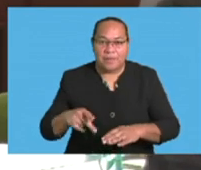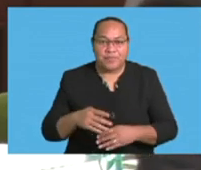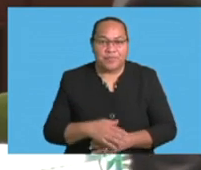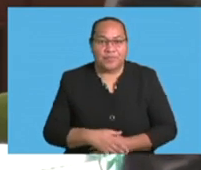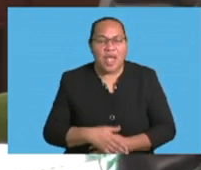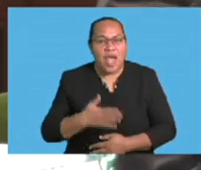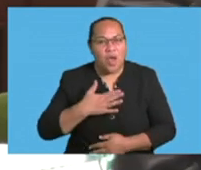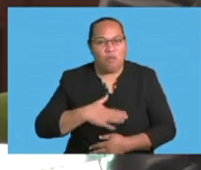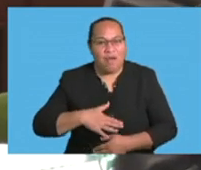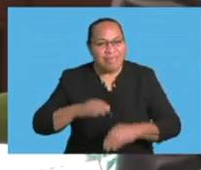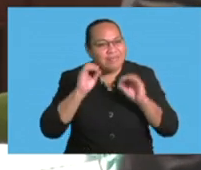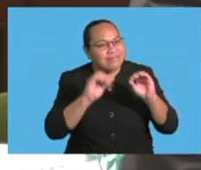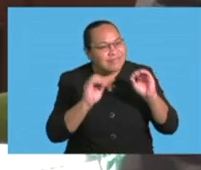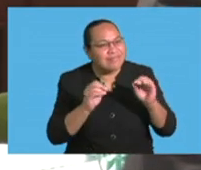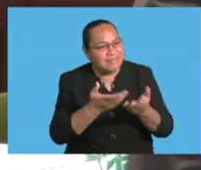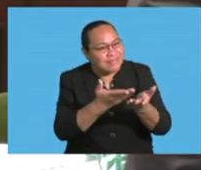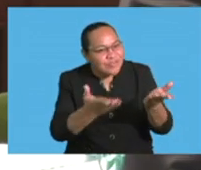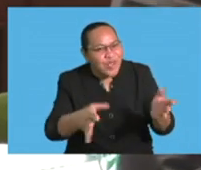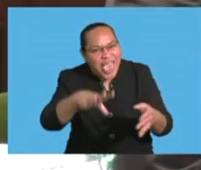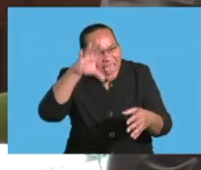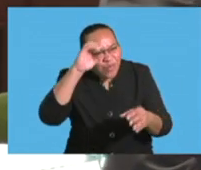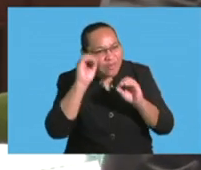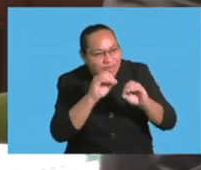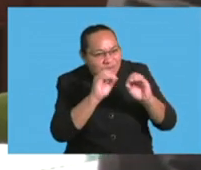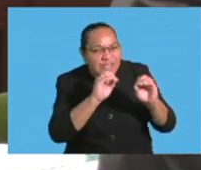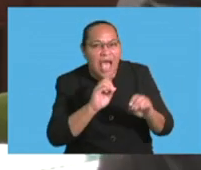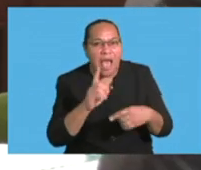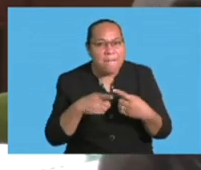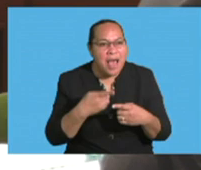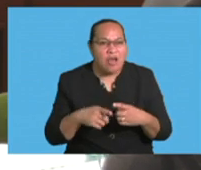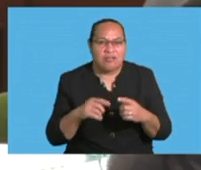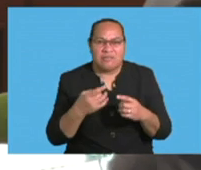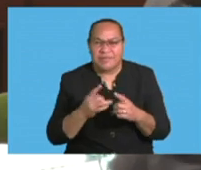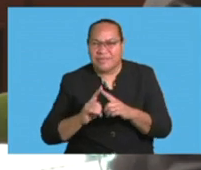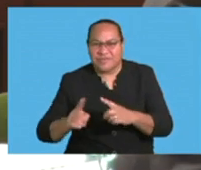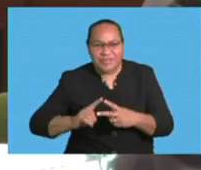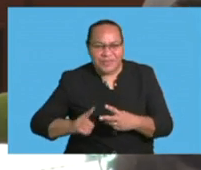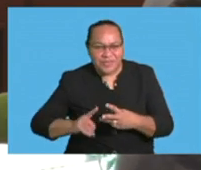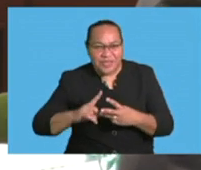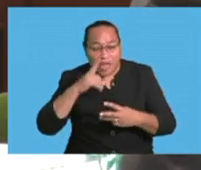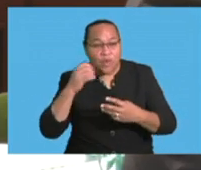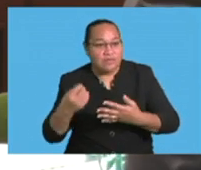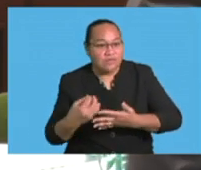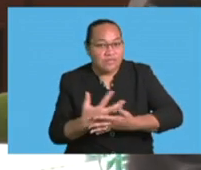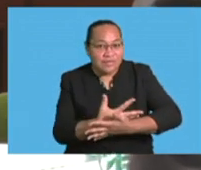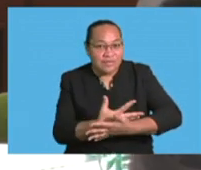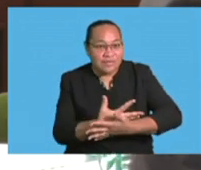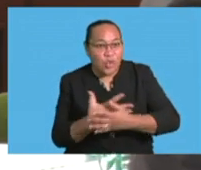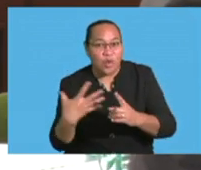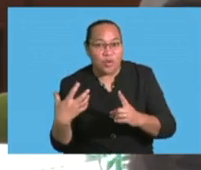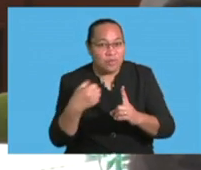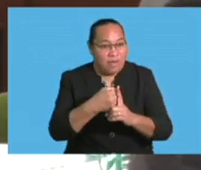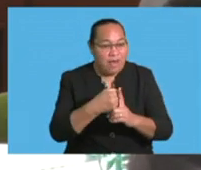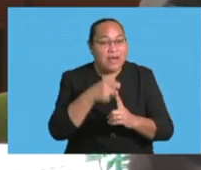actually educate people on the other side. What are the factors that actually affect or influence, I should say, liquidity?